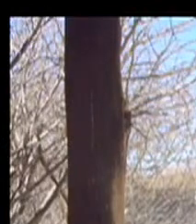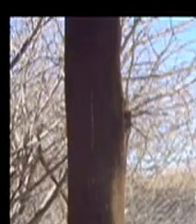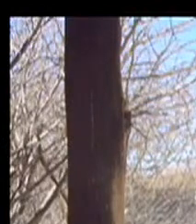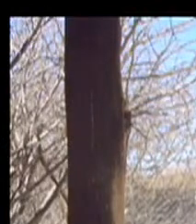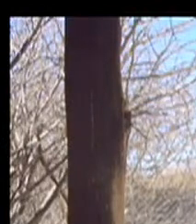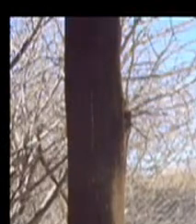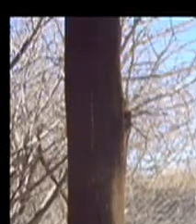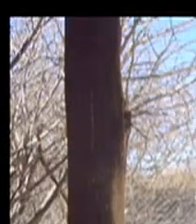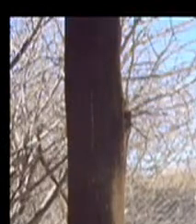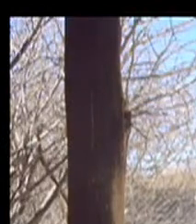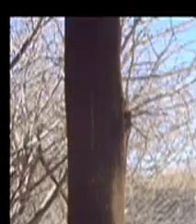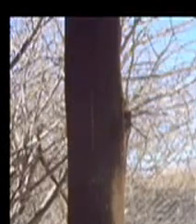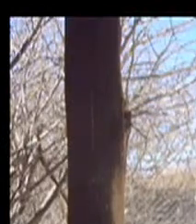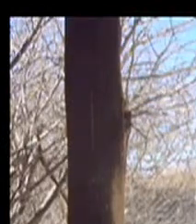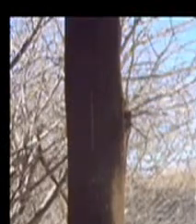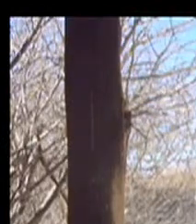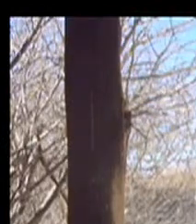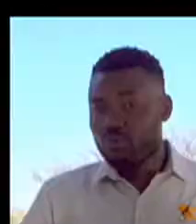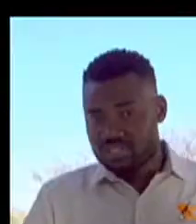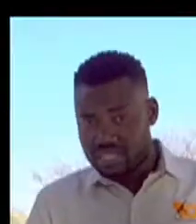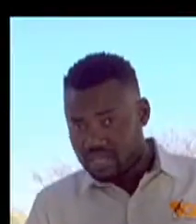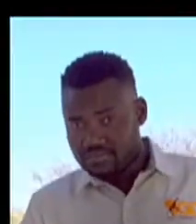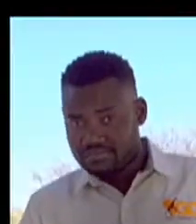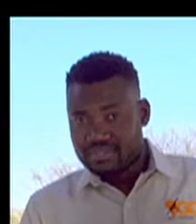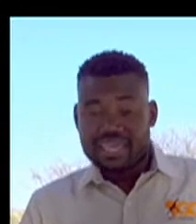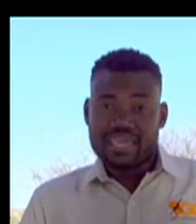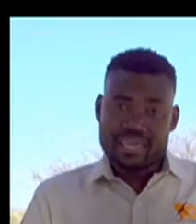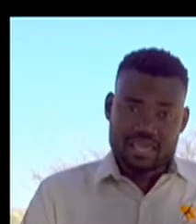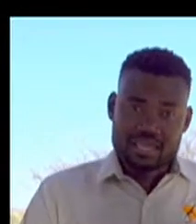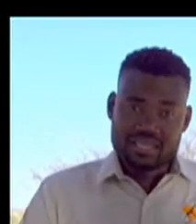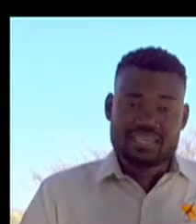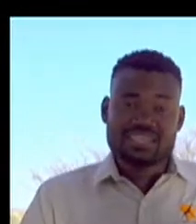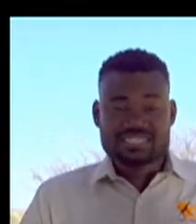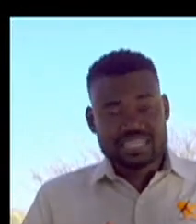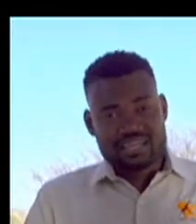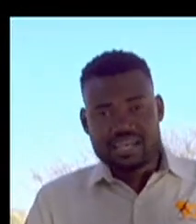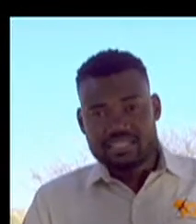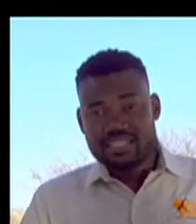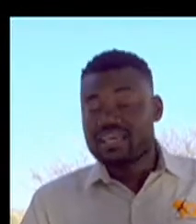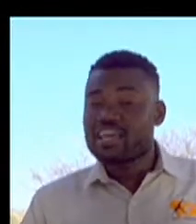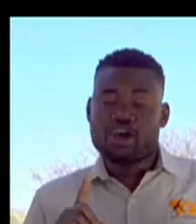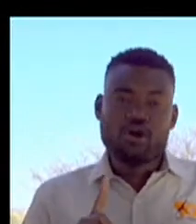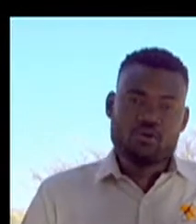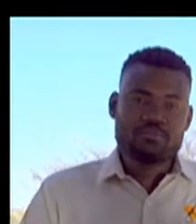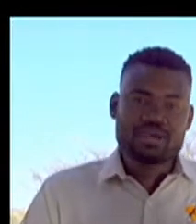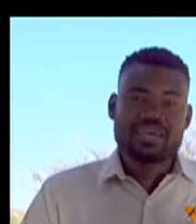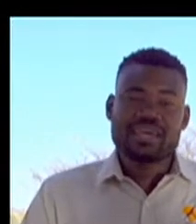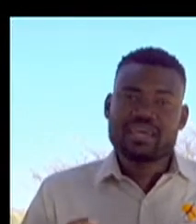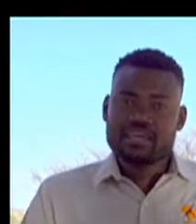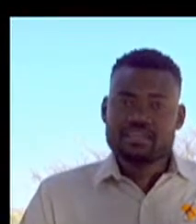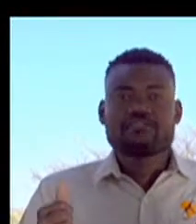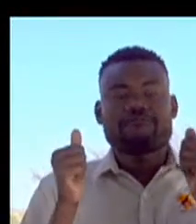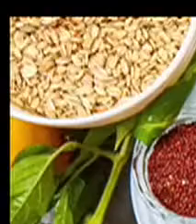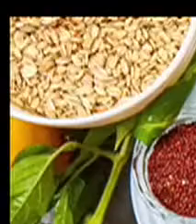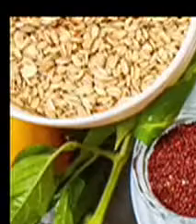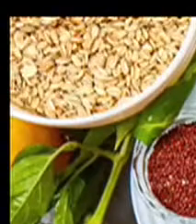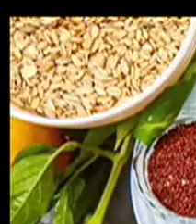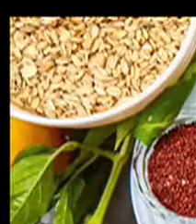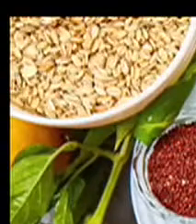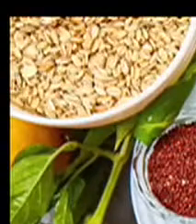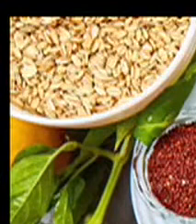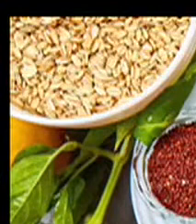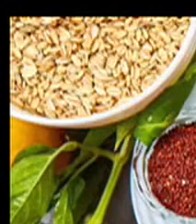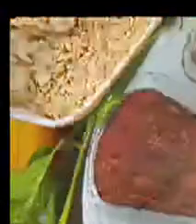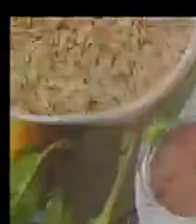needs to stay alive. These are water, air, sunlight, a home and food.